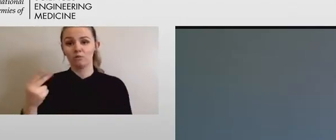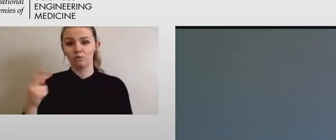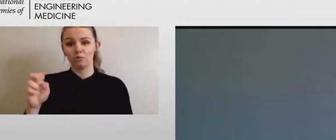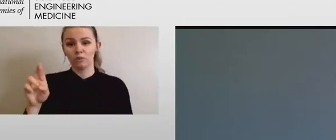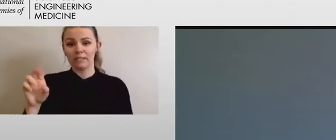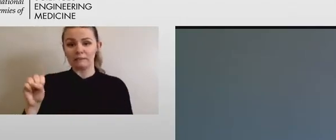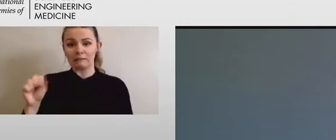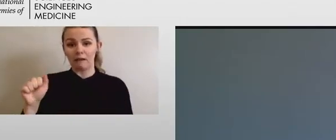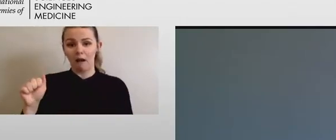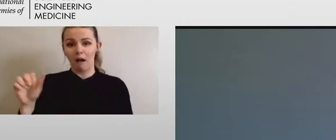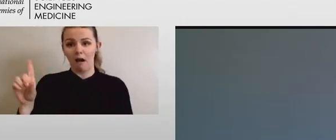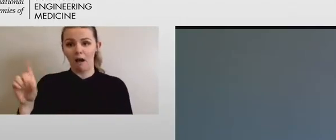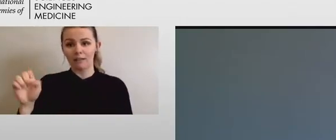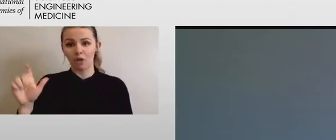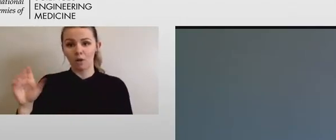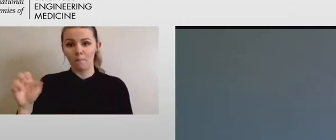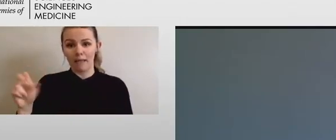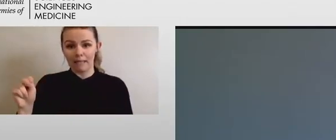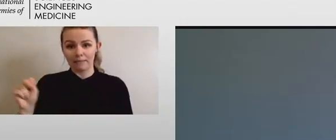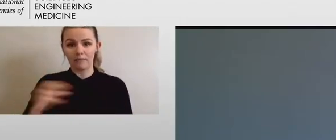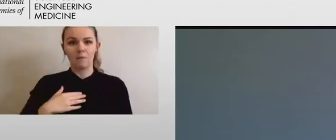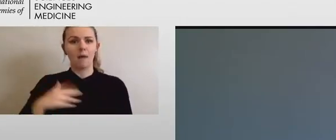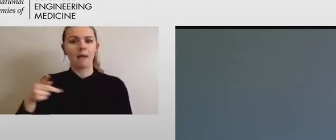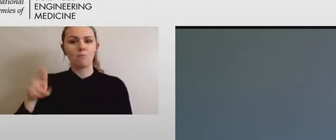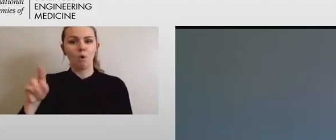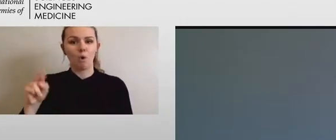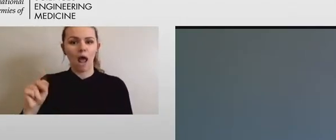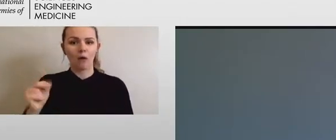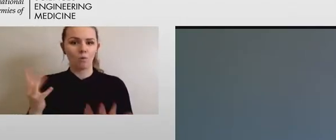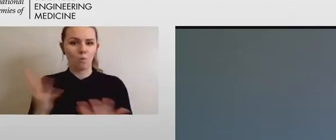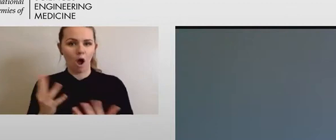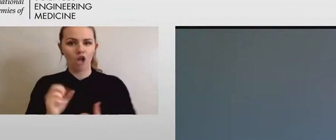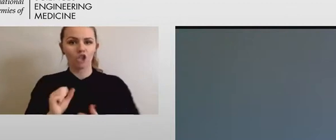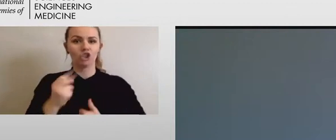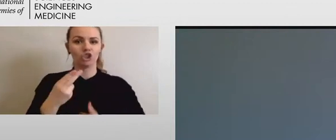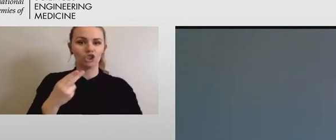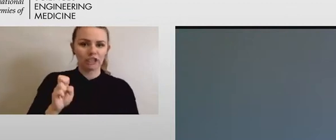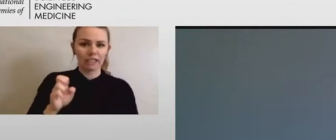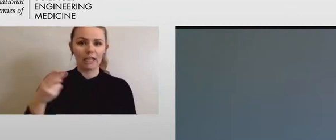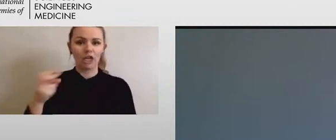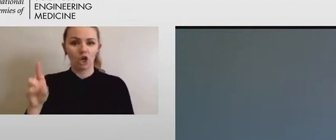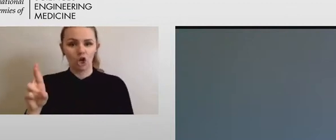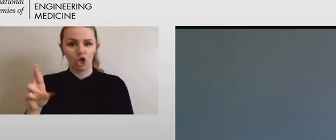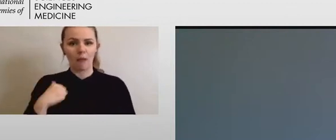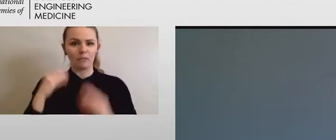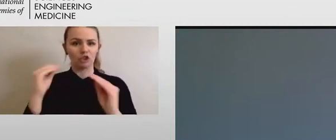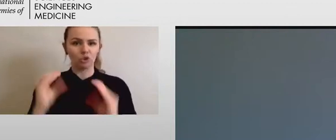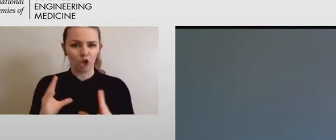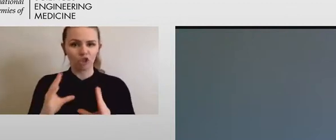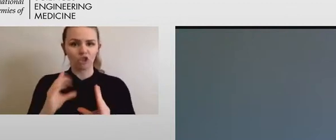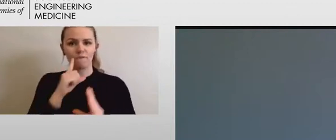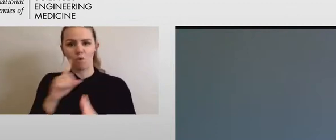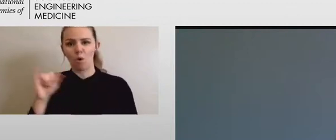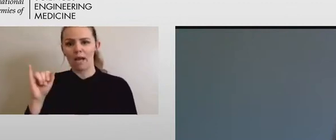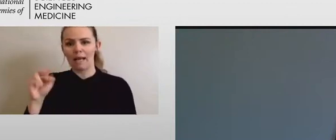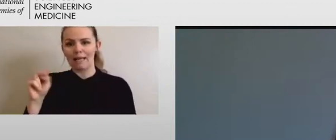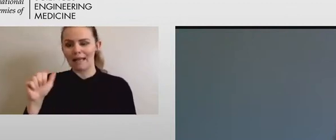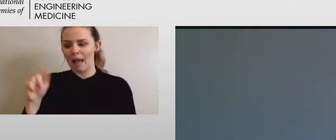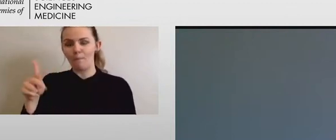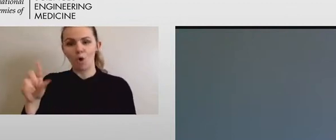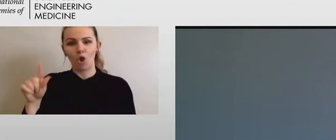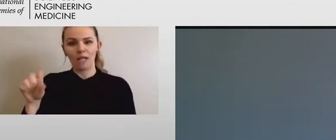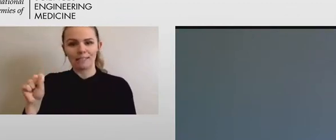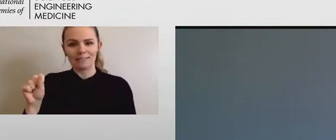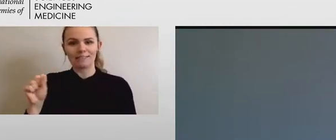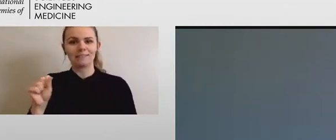And I'm an instructor at Minneapolis Community and Technical College. I am a white woman with